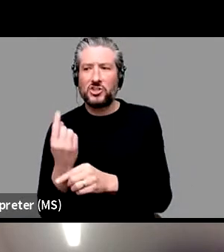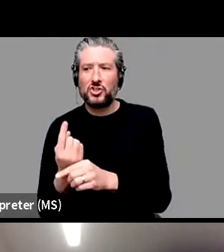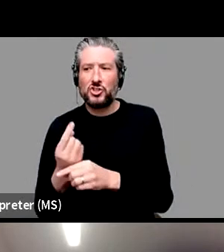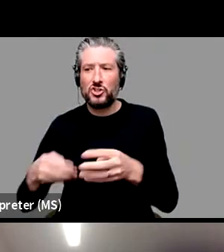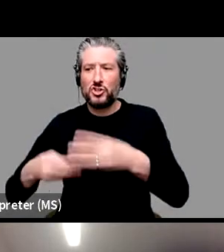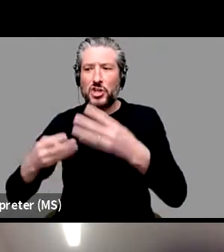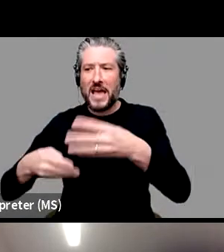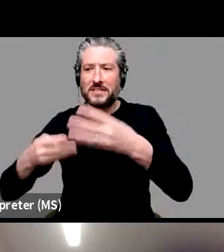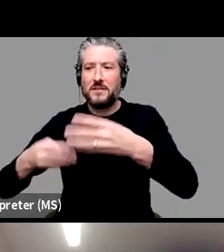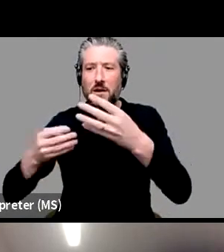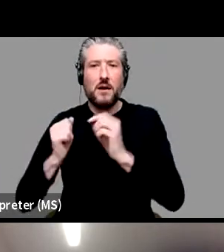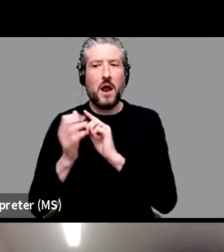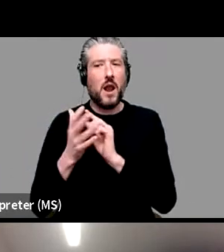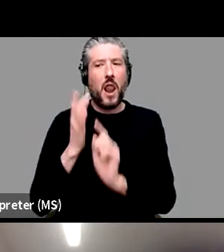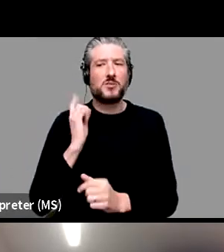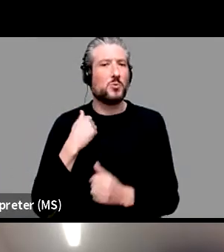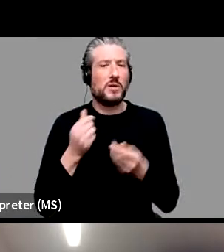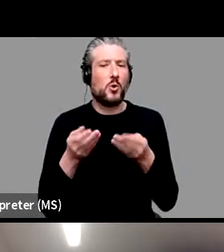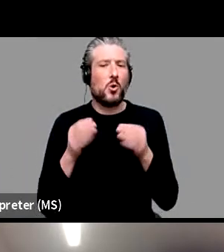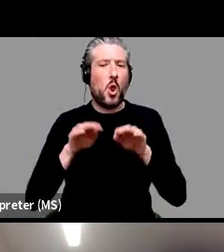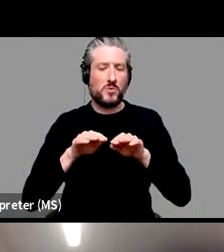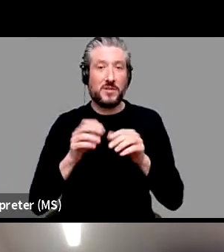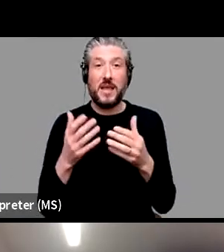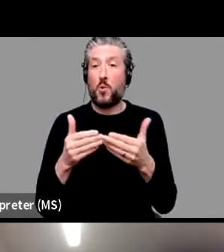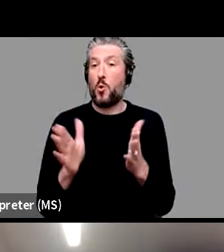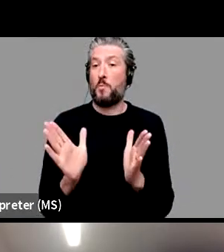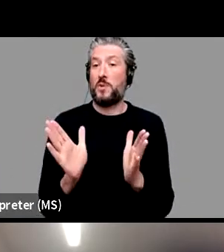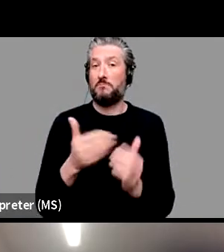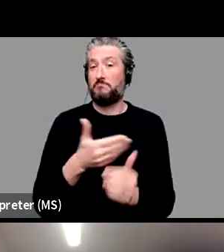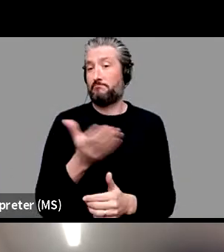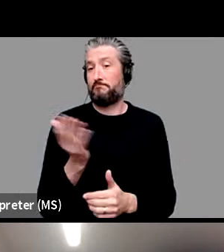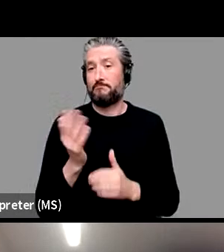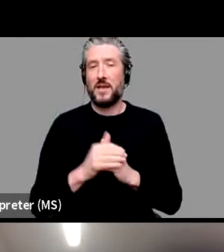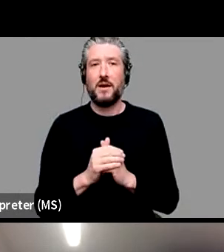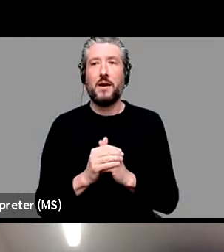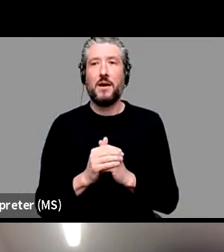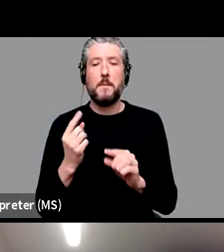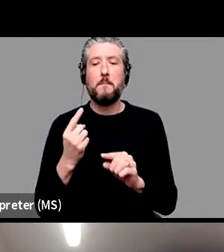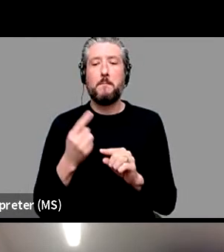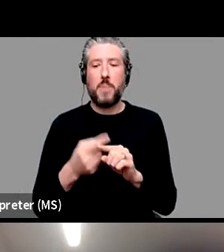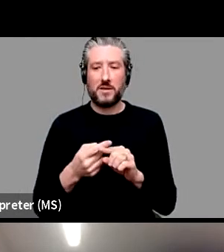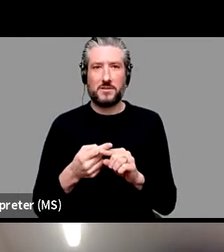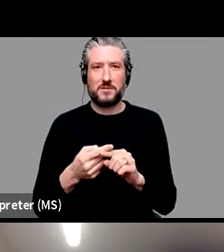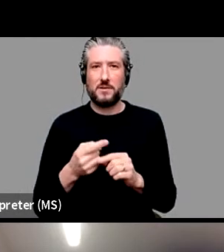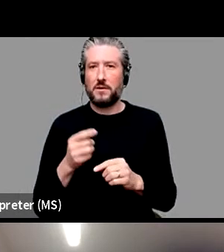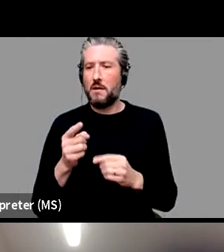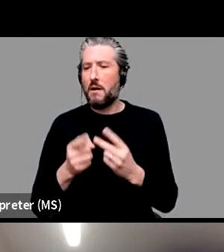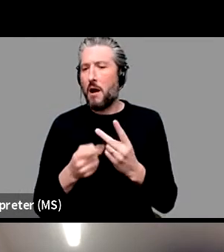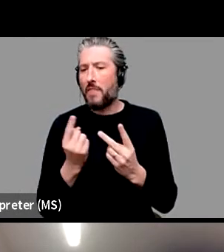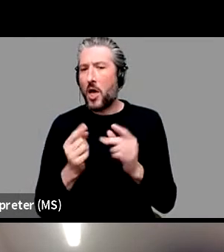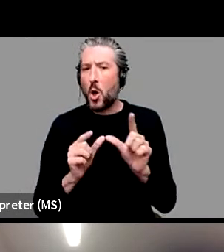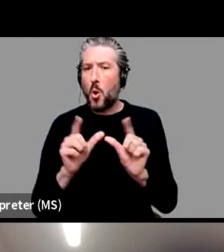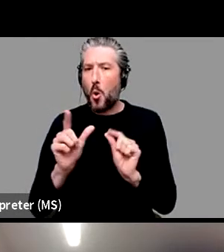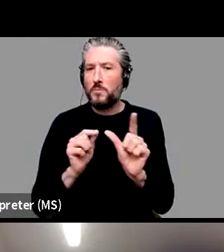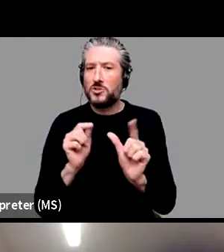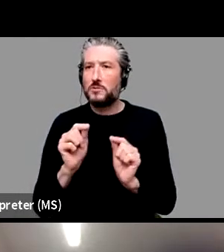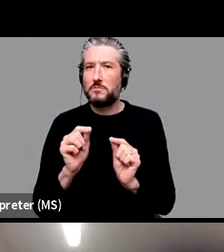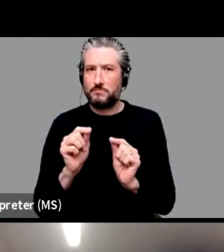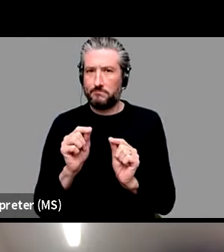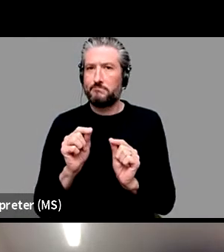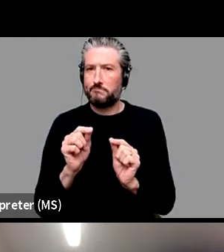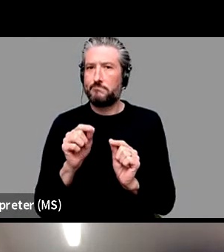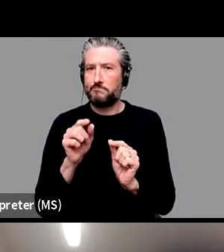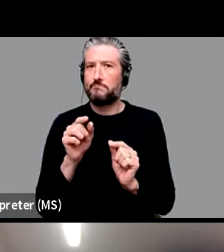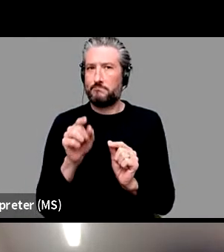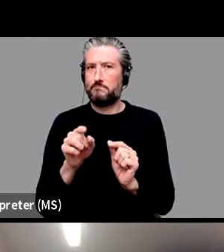So sorry about that last time. The audience size should also be accessible to you. I mean, that's turned on, but I just do not for the life of